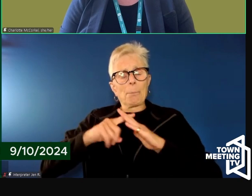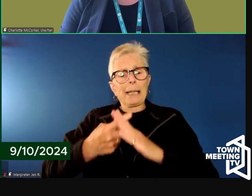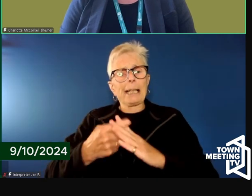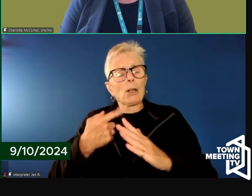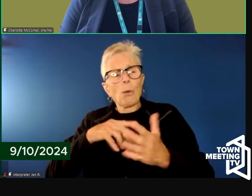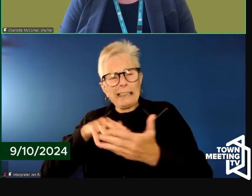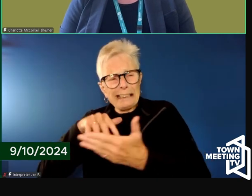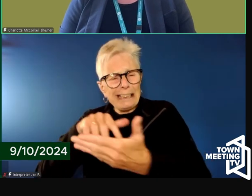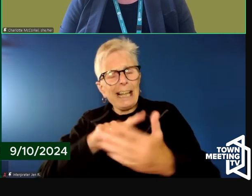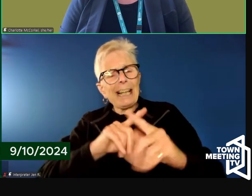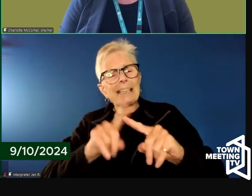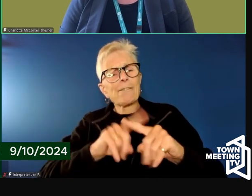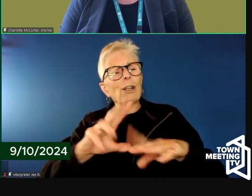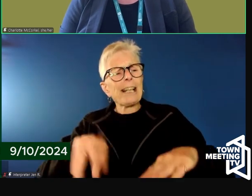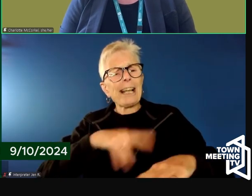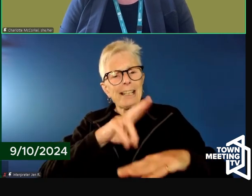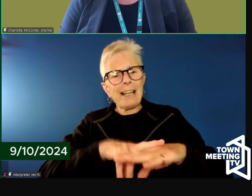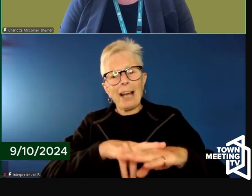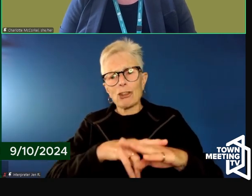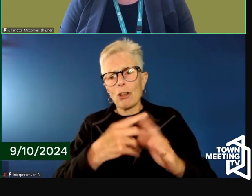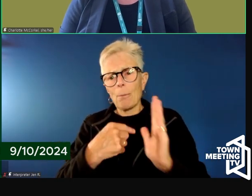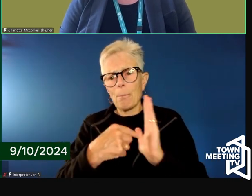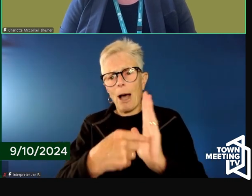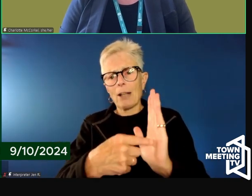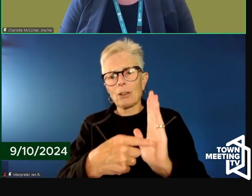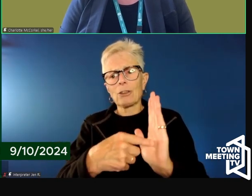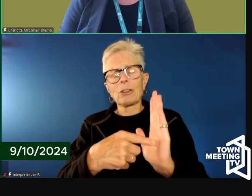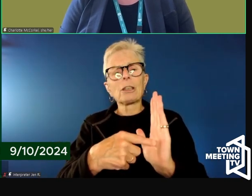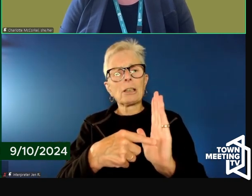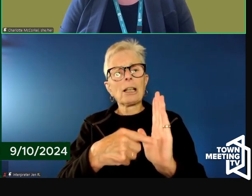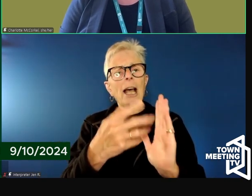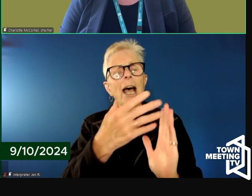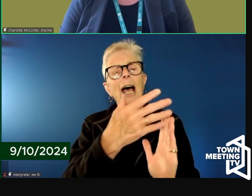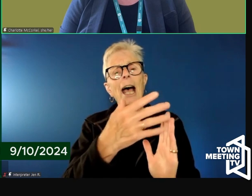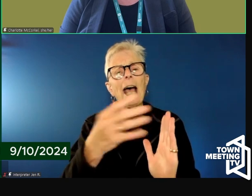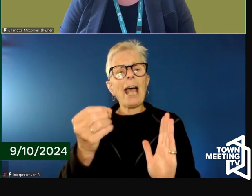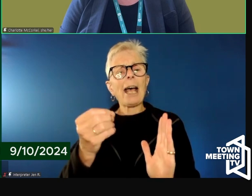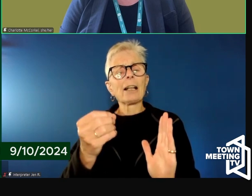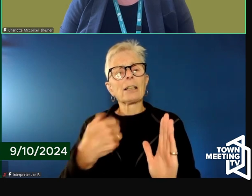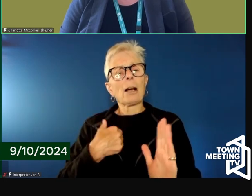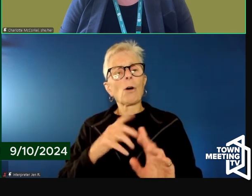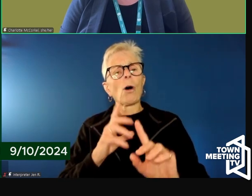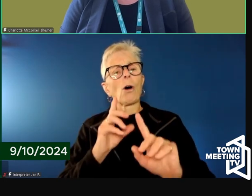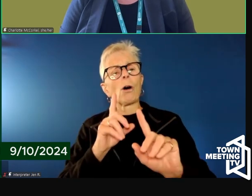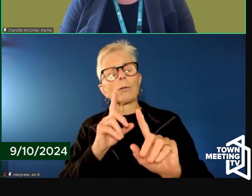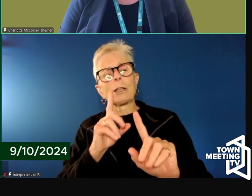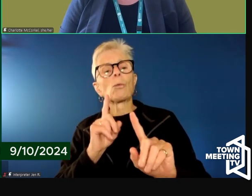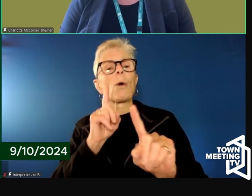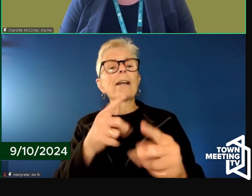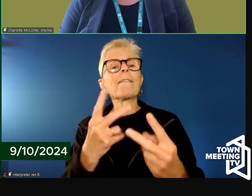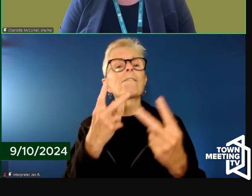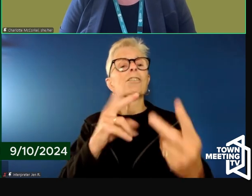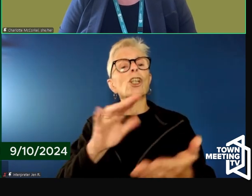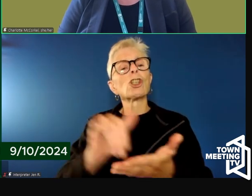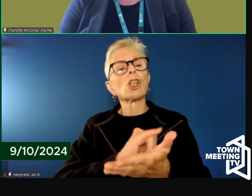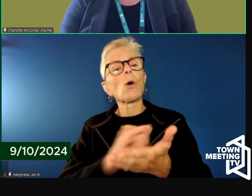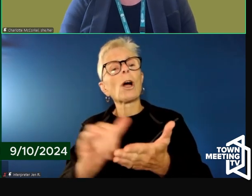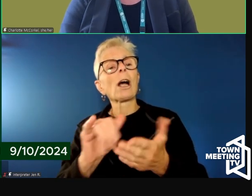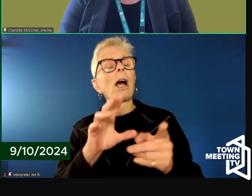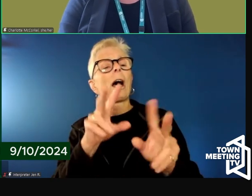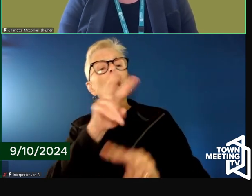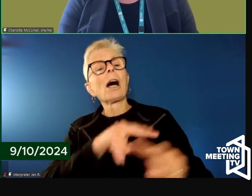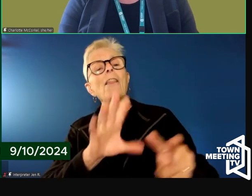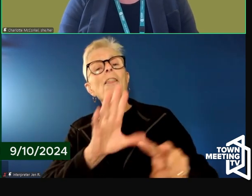models and went to visit one in New York. That was the basis of how this program looks and was created.